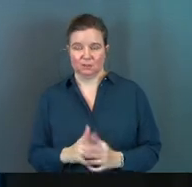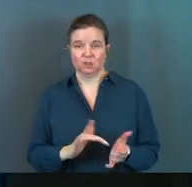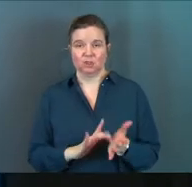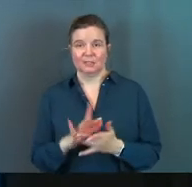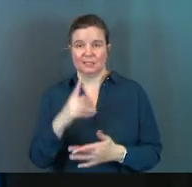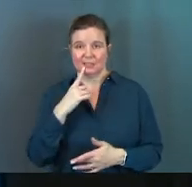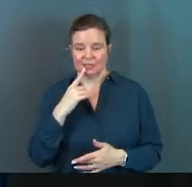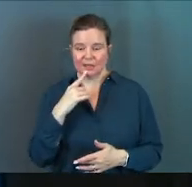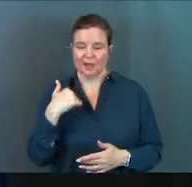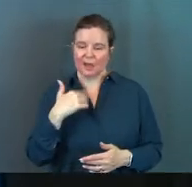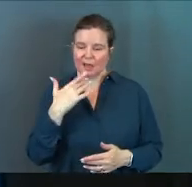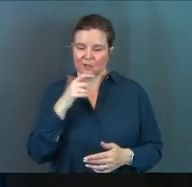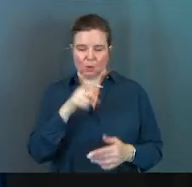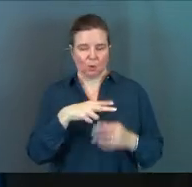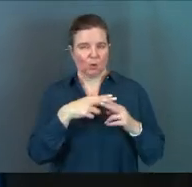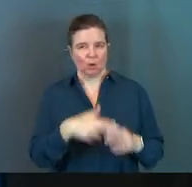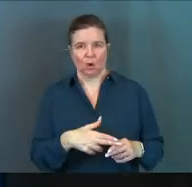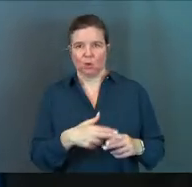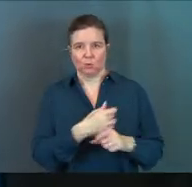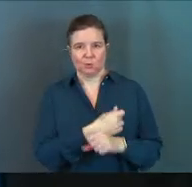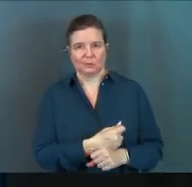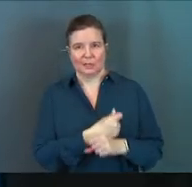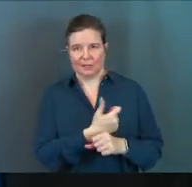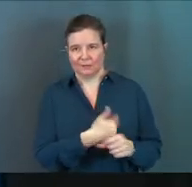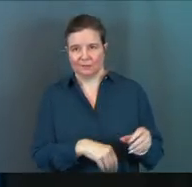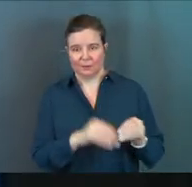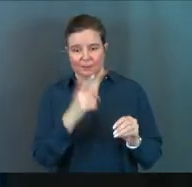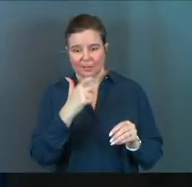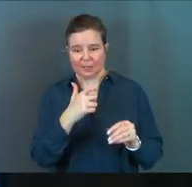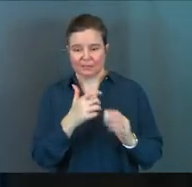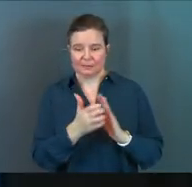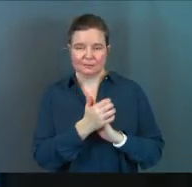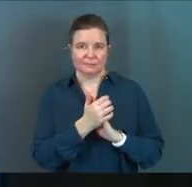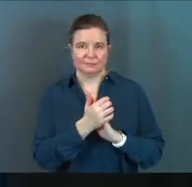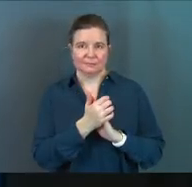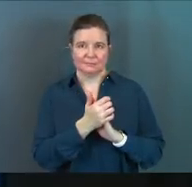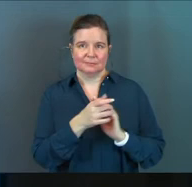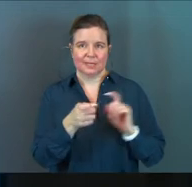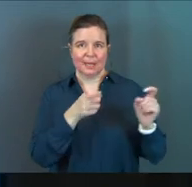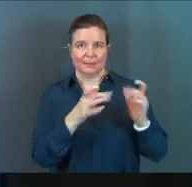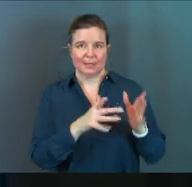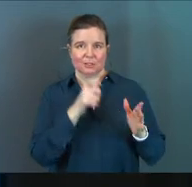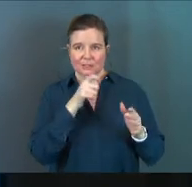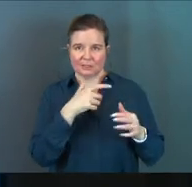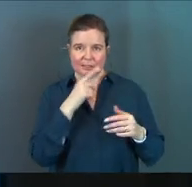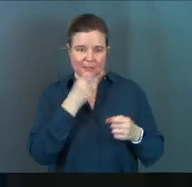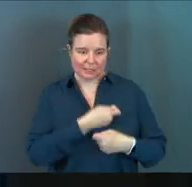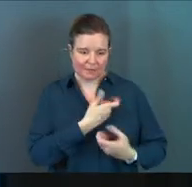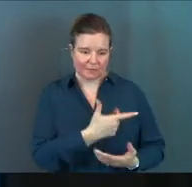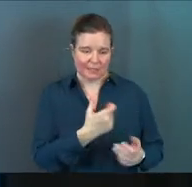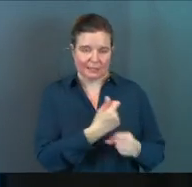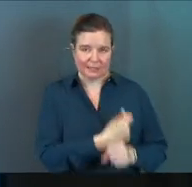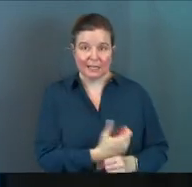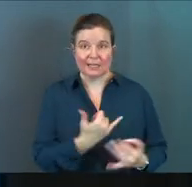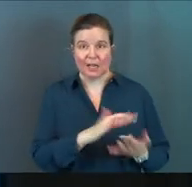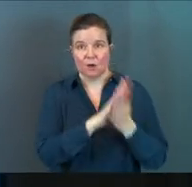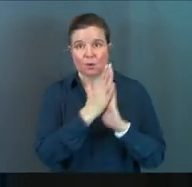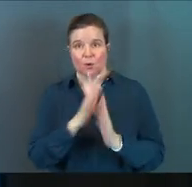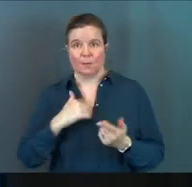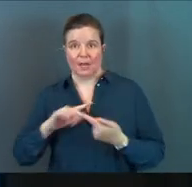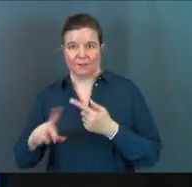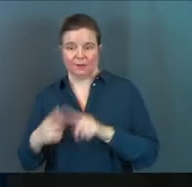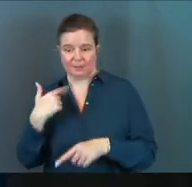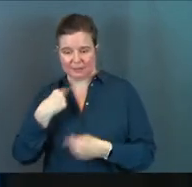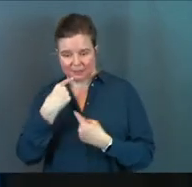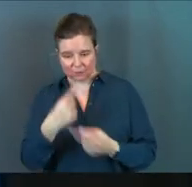Jesus says this, I no longer call you slaves, because a master doesn't confide in his slaves. Now you are my friends,